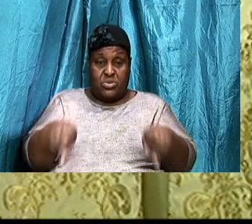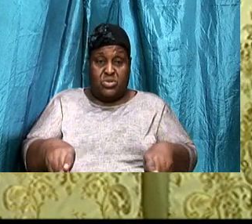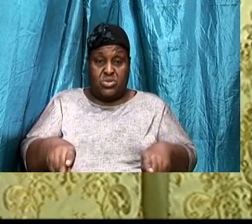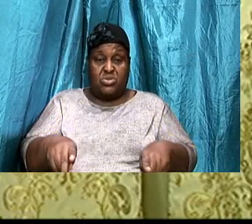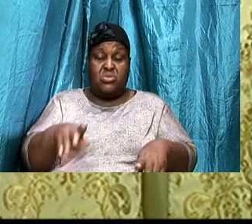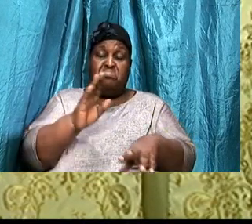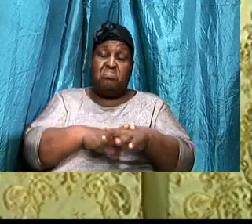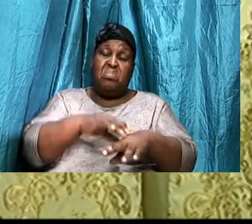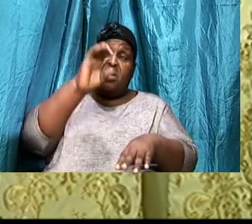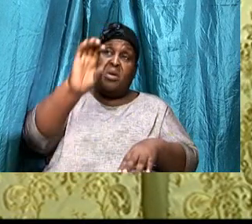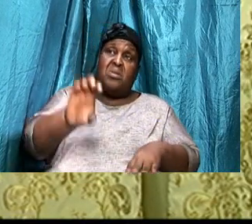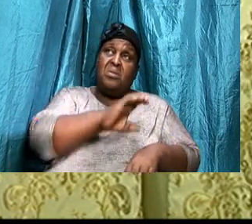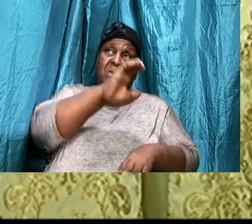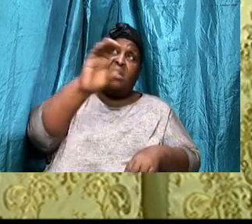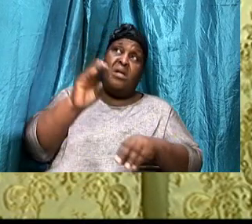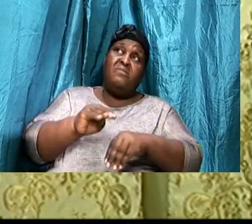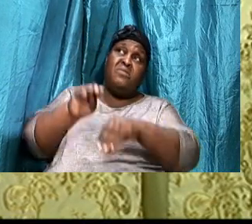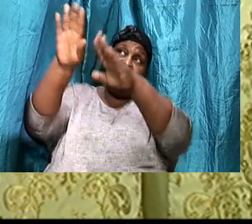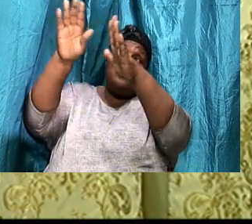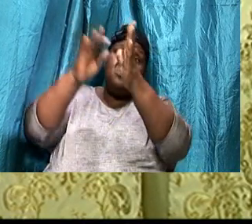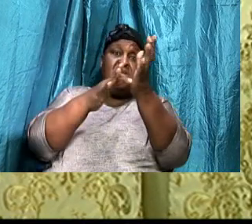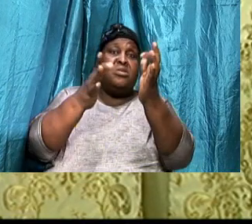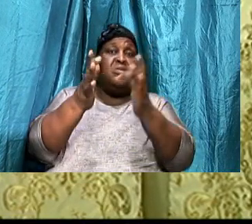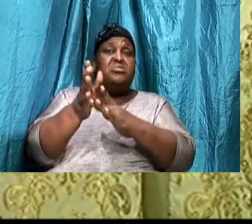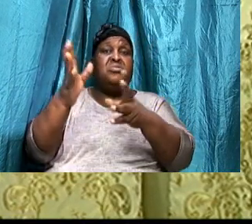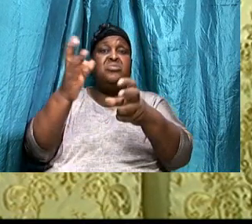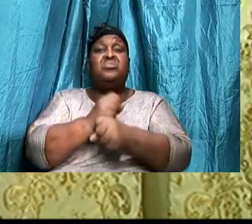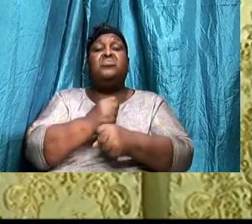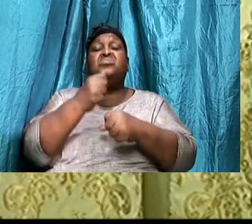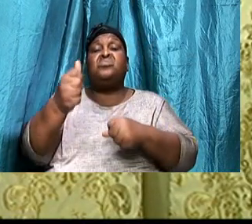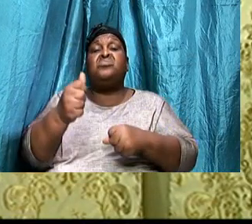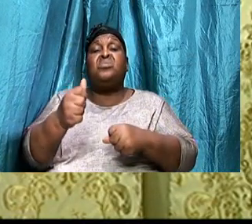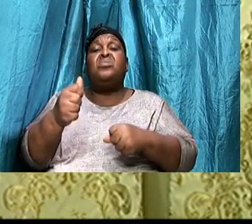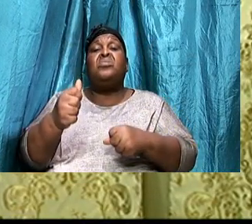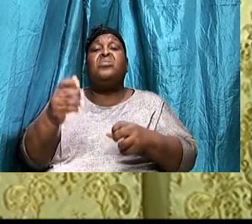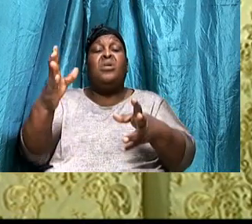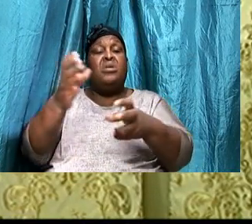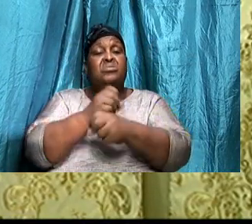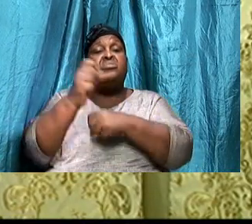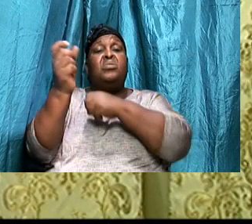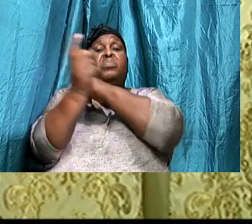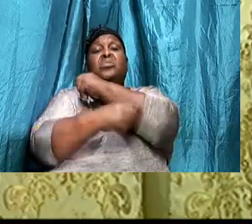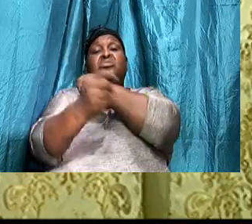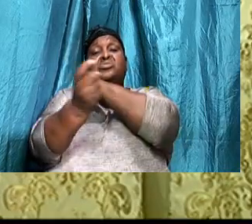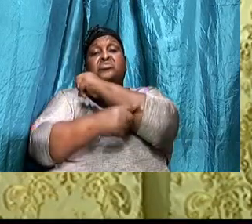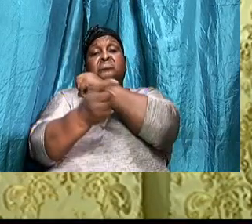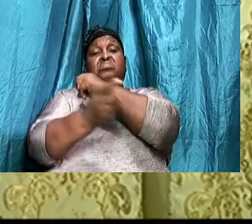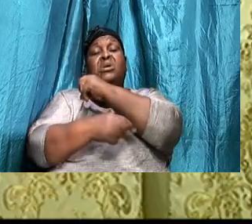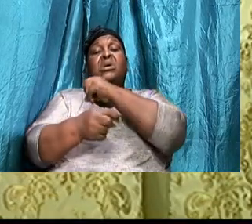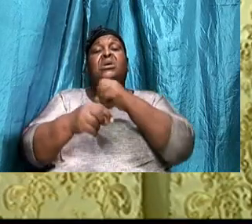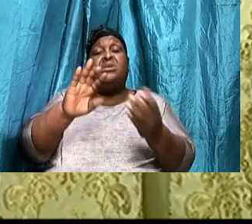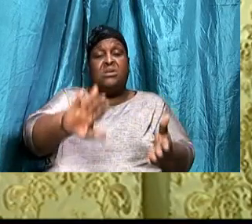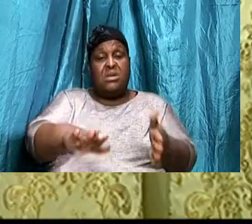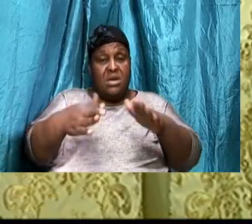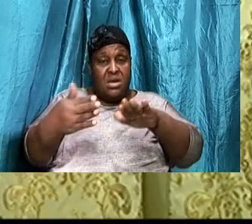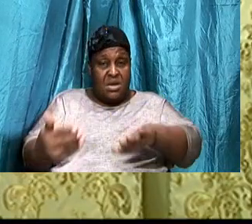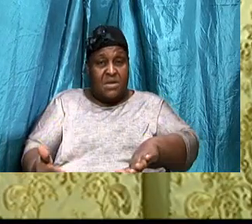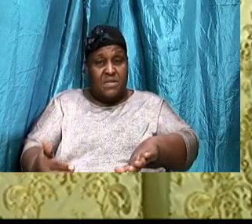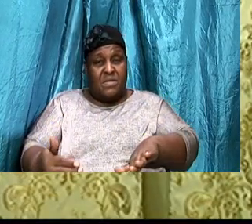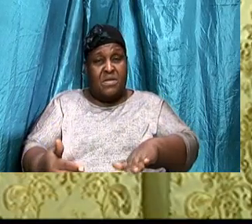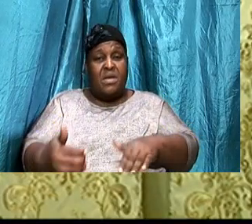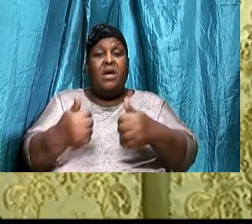took upon himself, And took the punishment, We deserve, Namely, Death, And